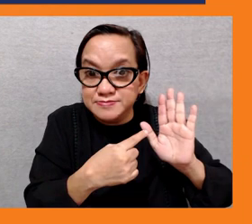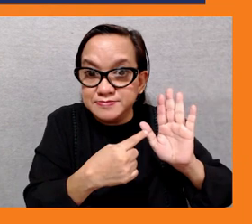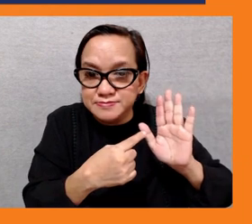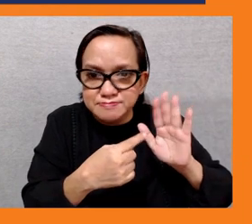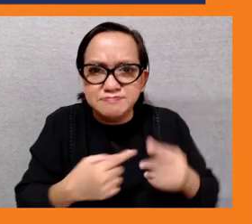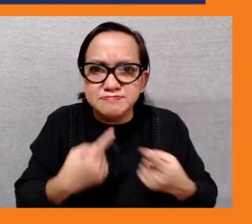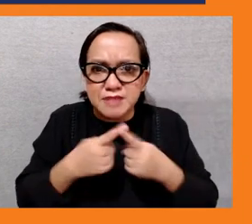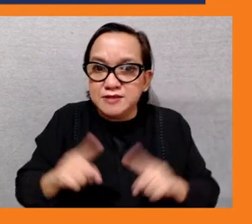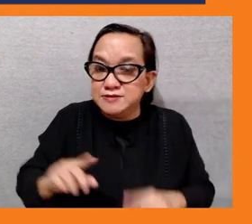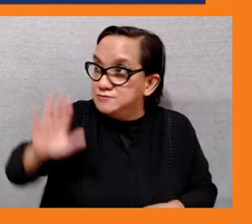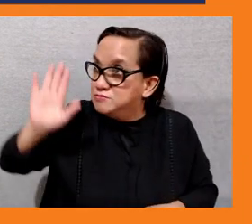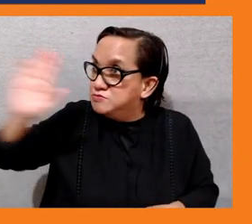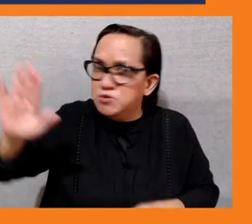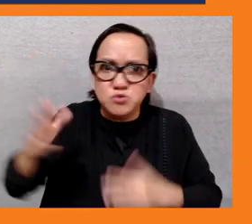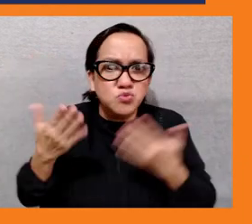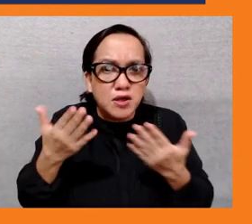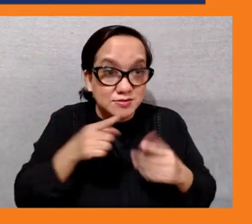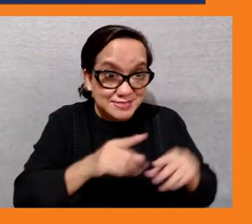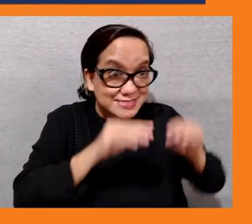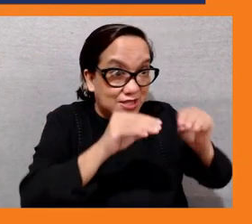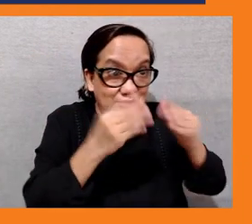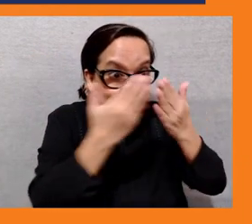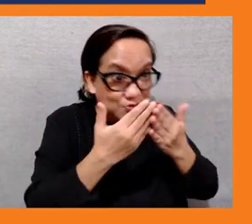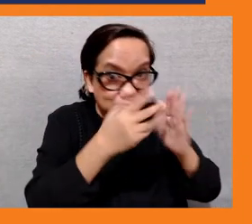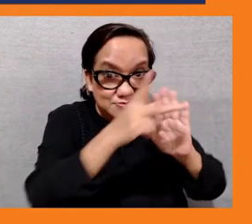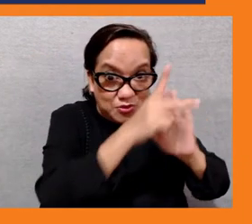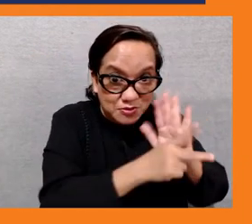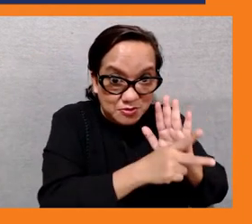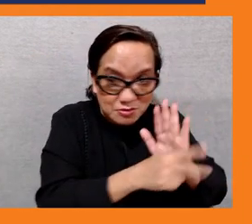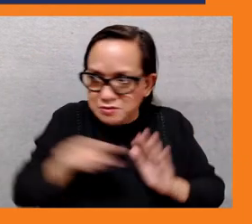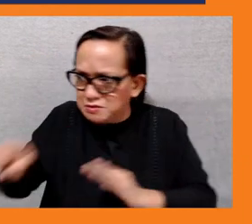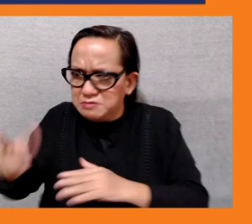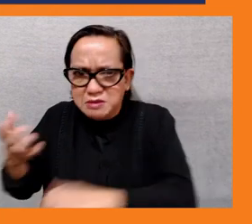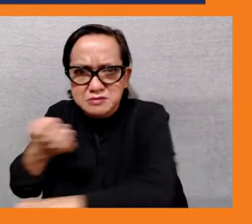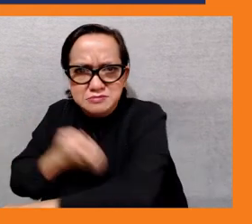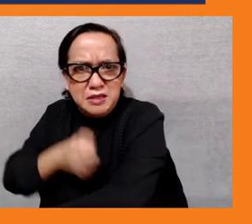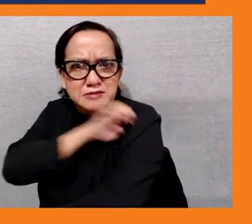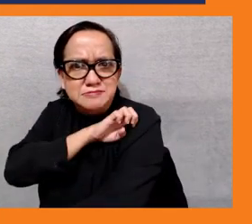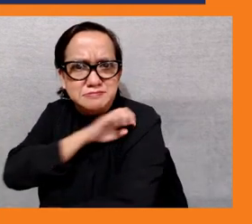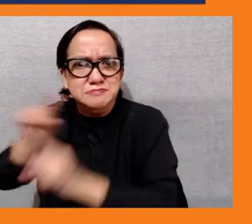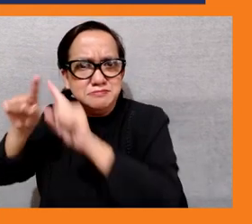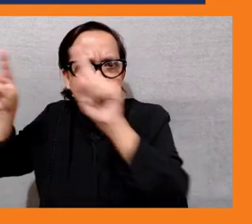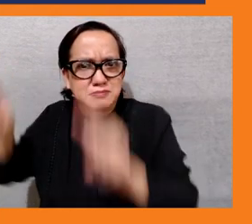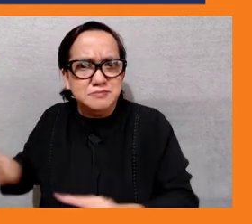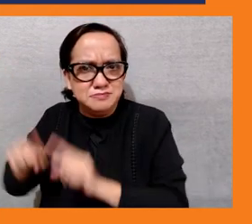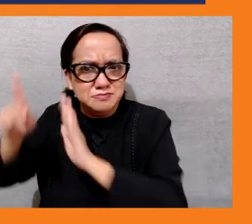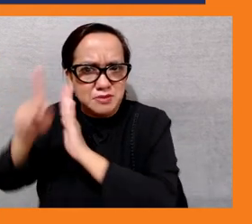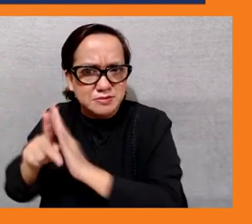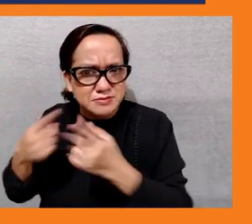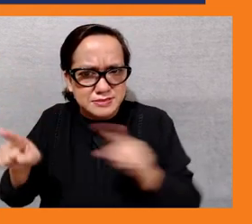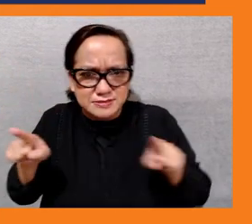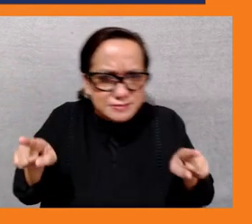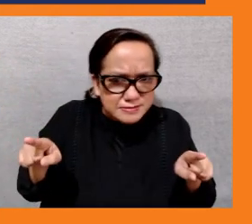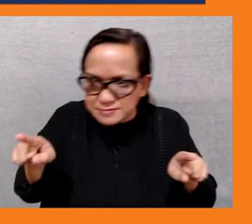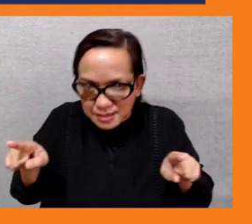work is being done um also in research right you know there's a lot of in research and a lot of analysis on future